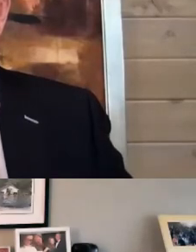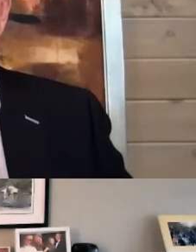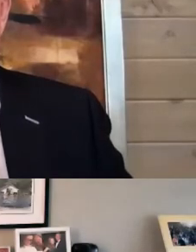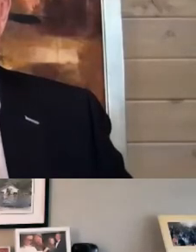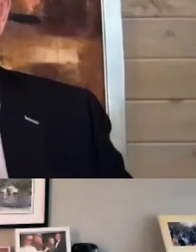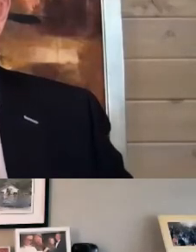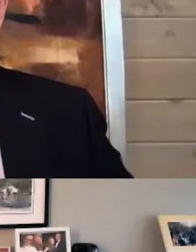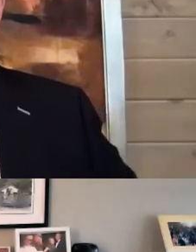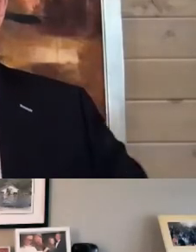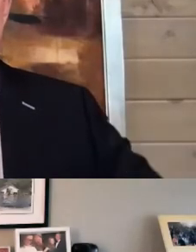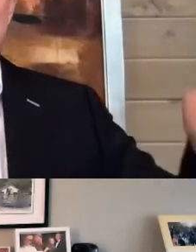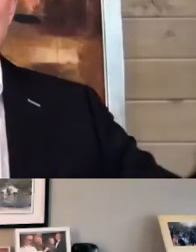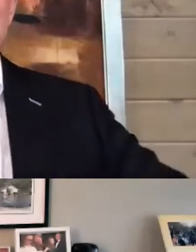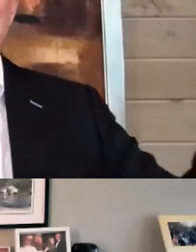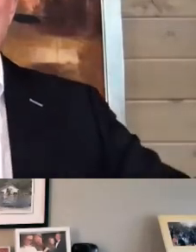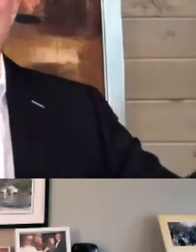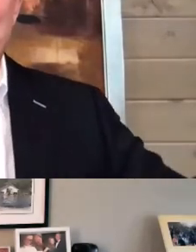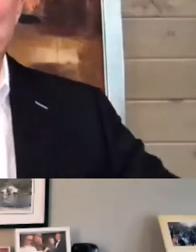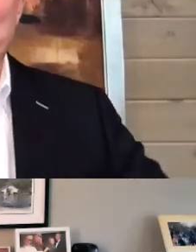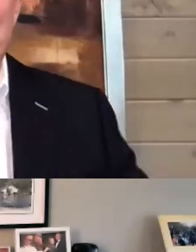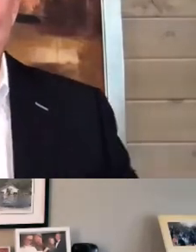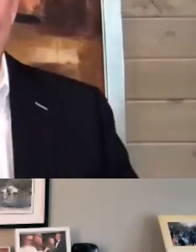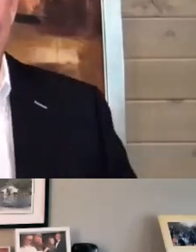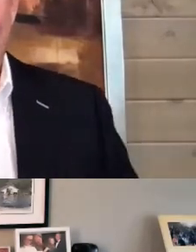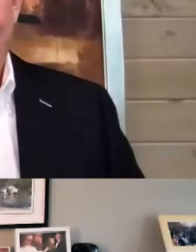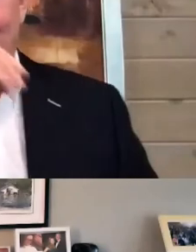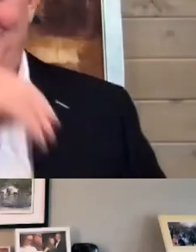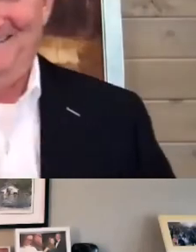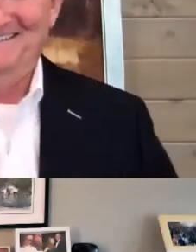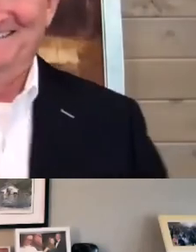though the range was much bigger than usual.